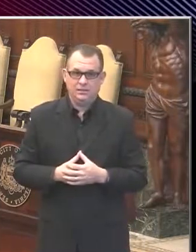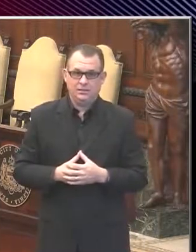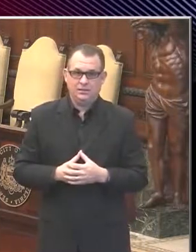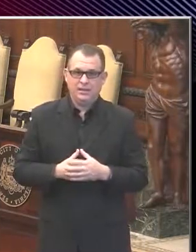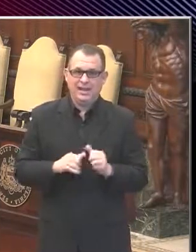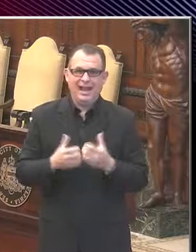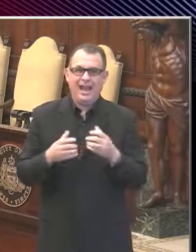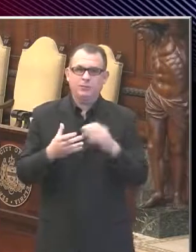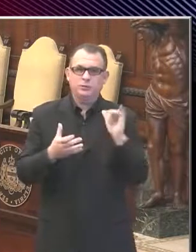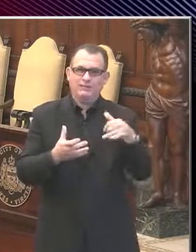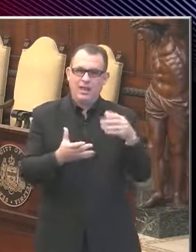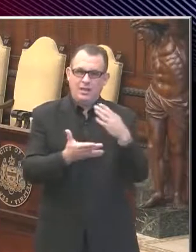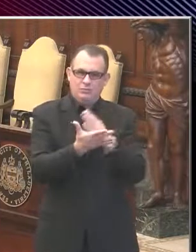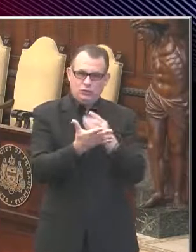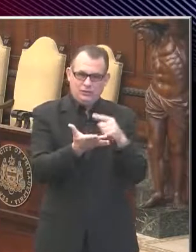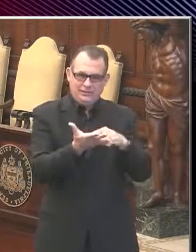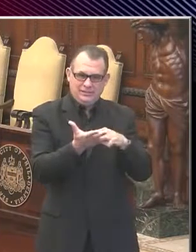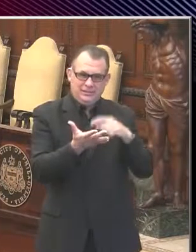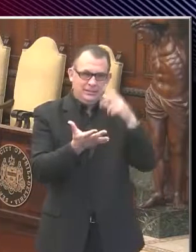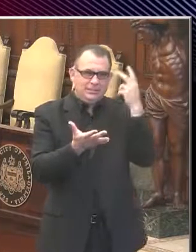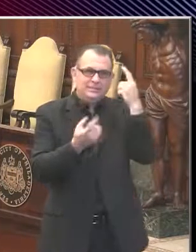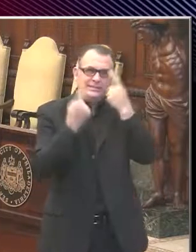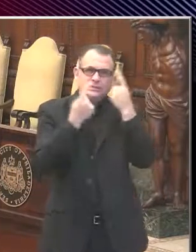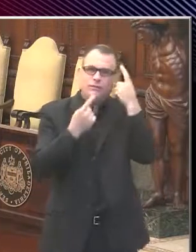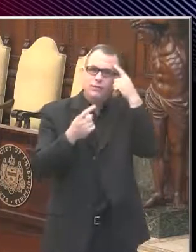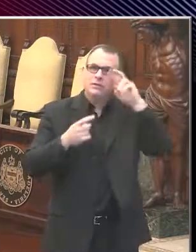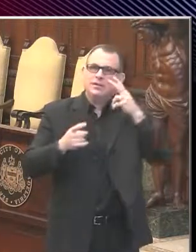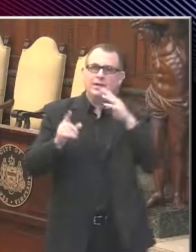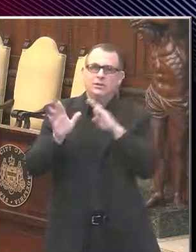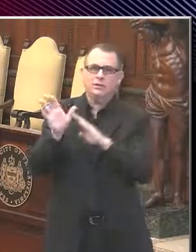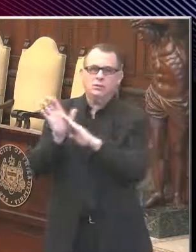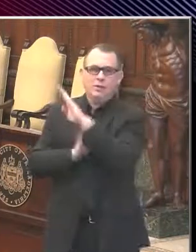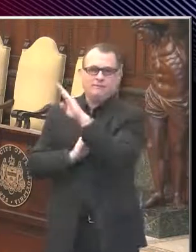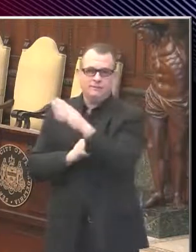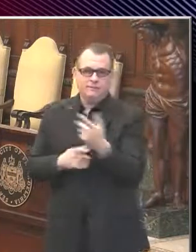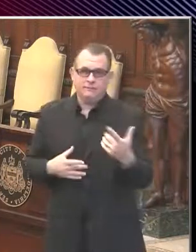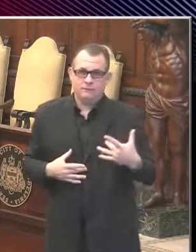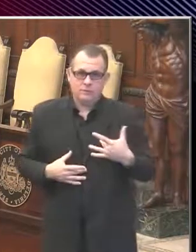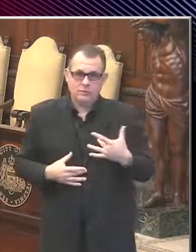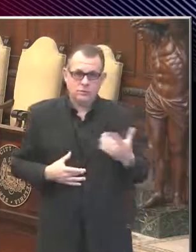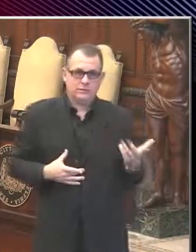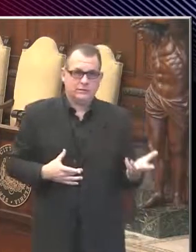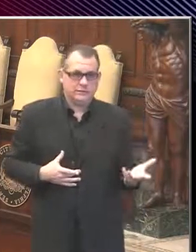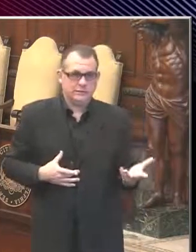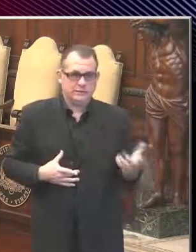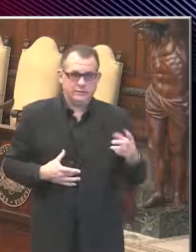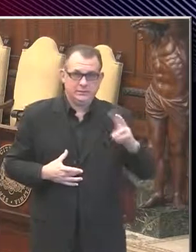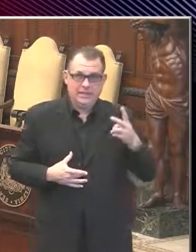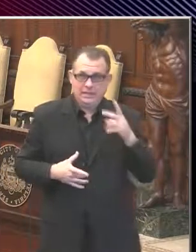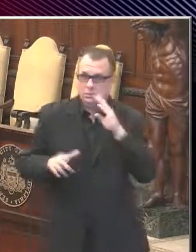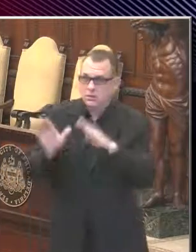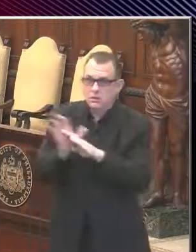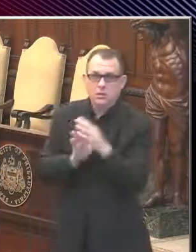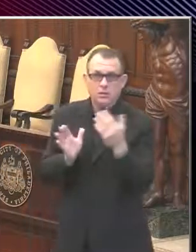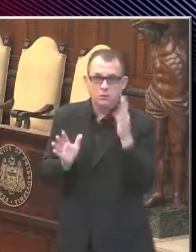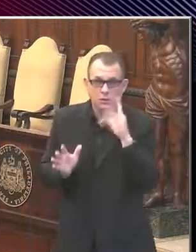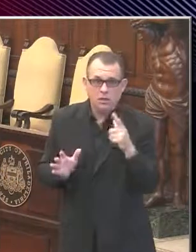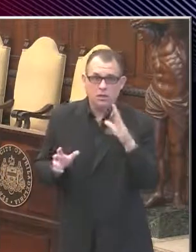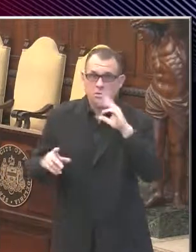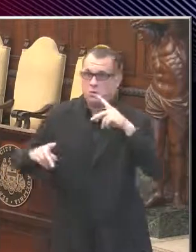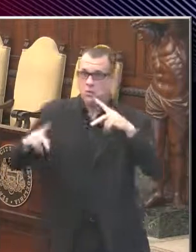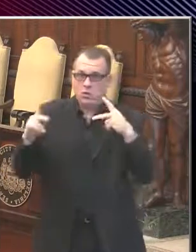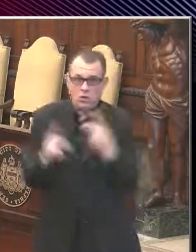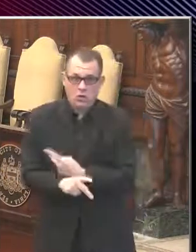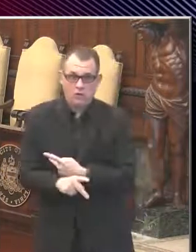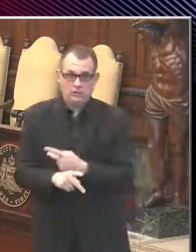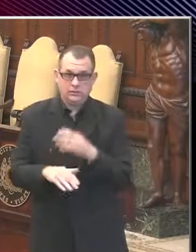possibility of the second wave? And, um, do you have any fears that it can, you know, a second wave could wreak more havoc than has already